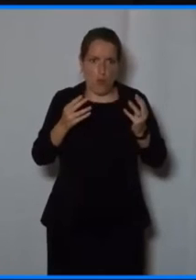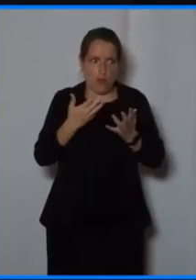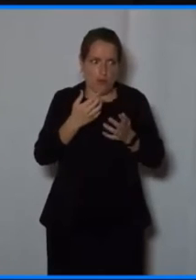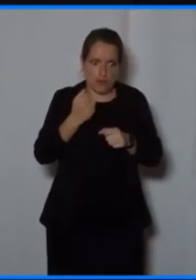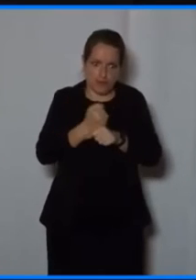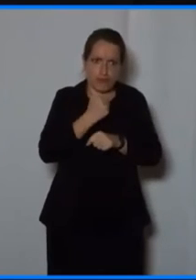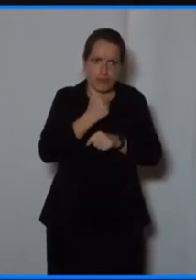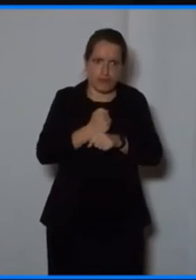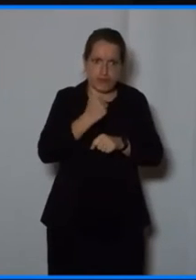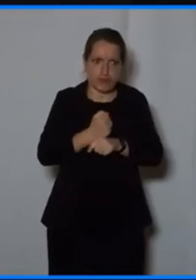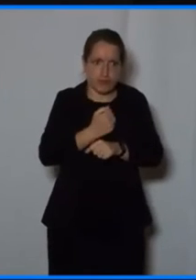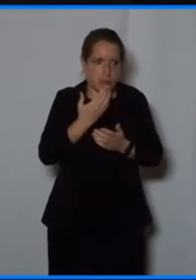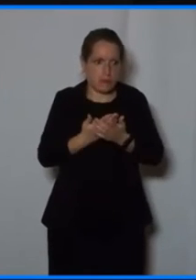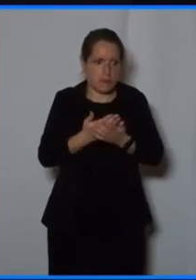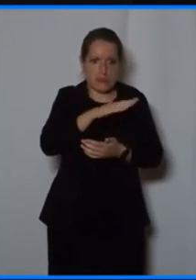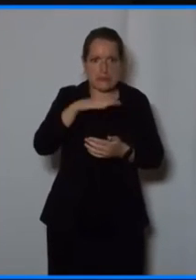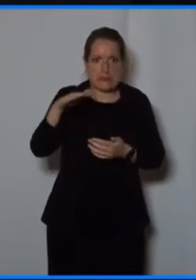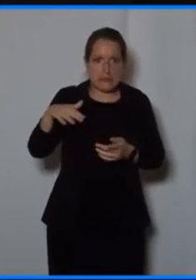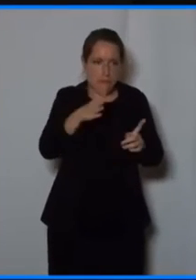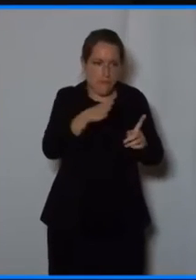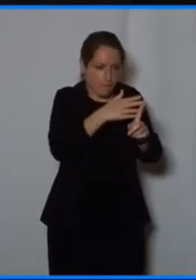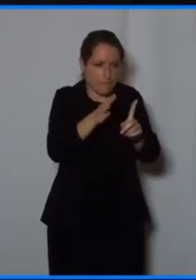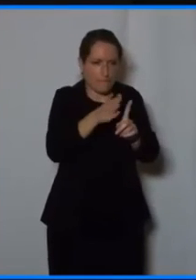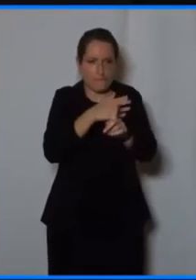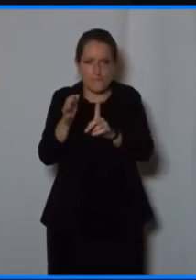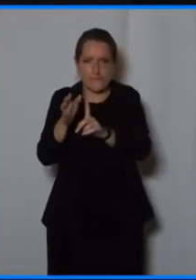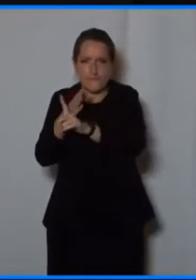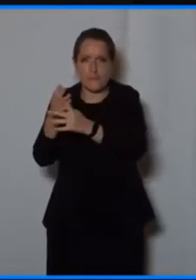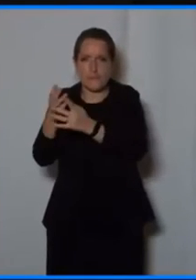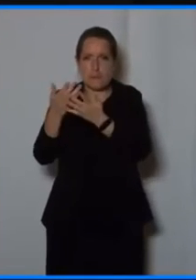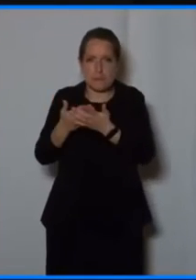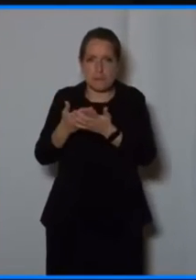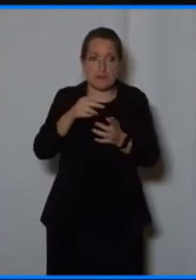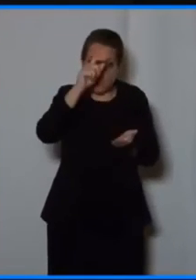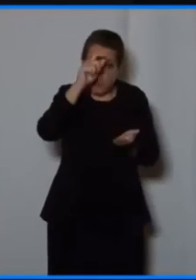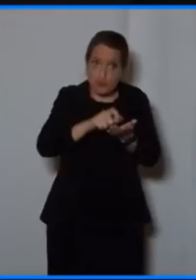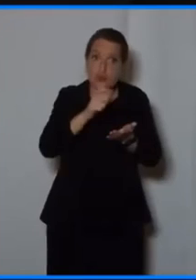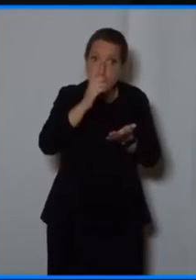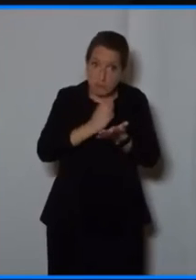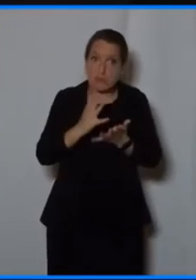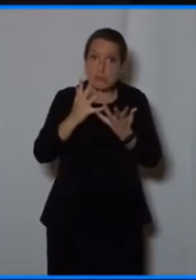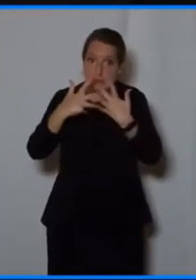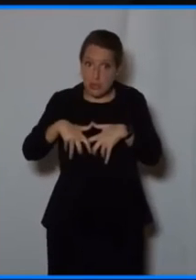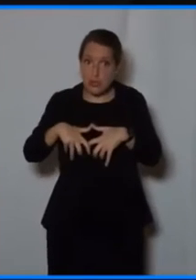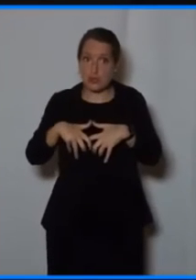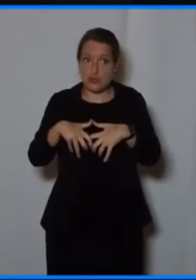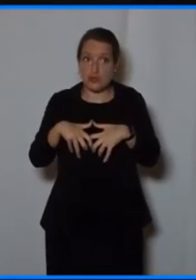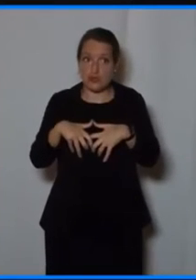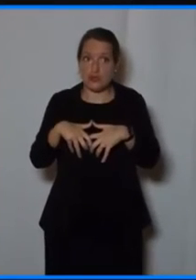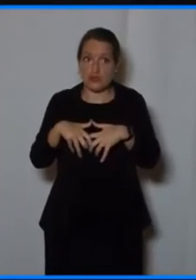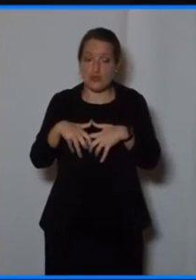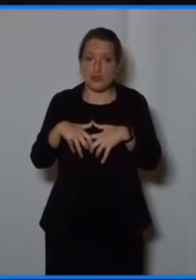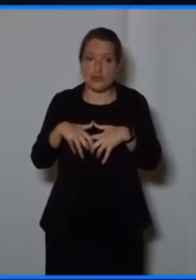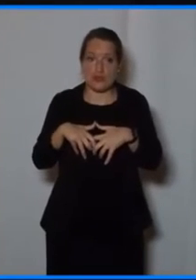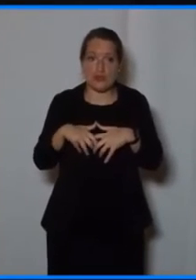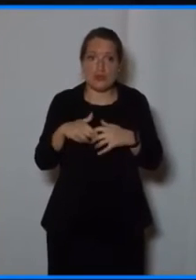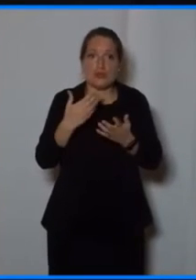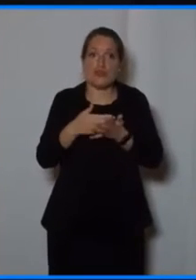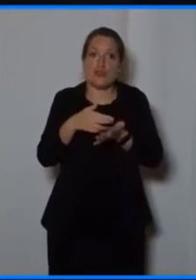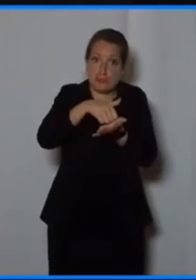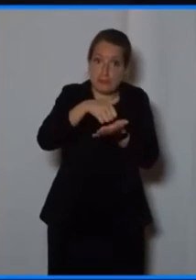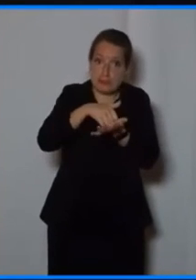the digital economy is endless. There is the connectivity, which telecom people in this room know very well. Security,